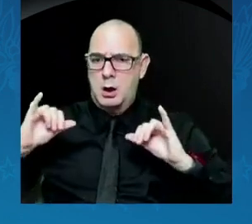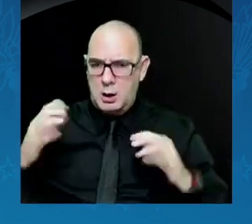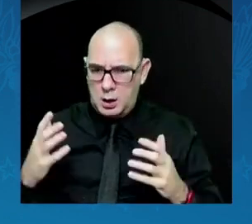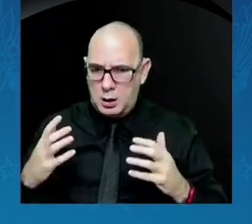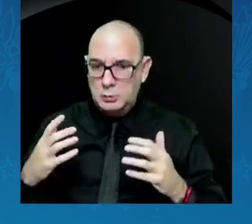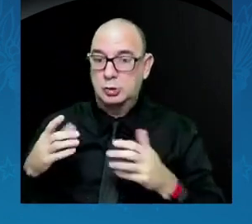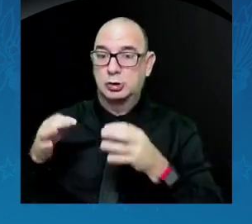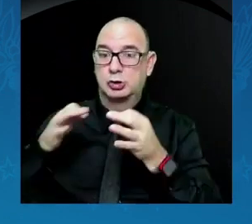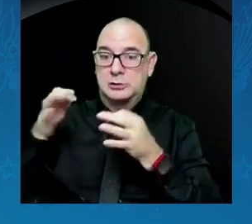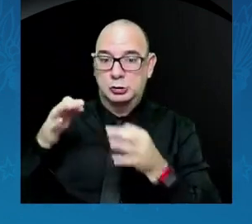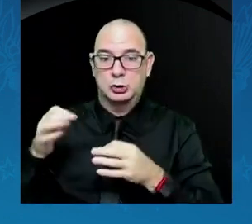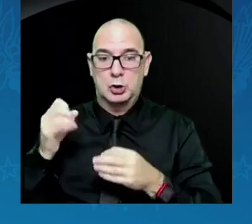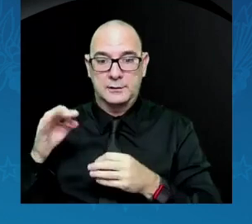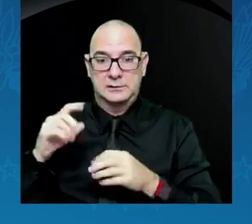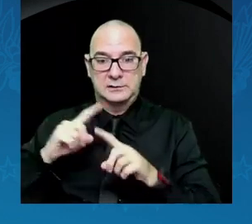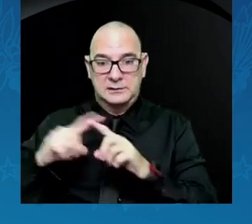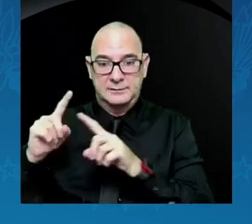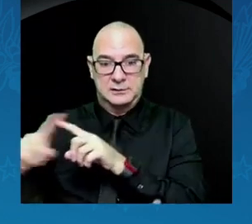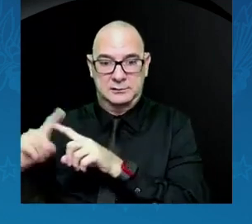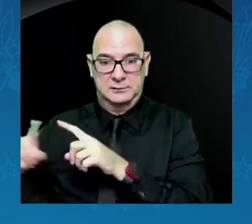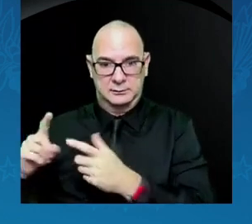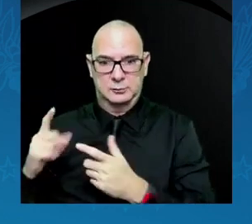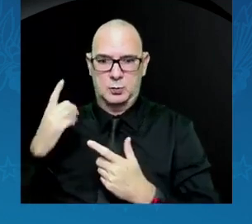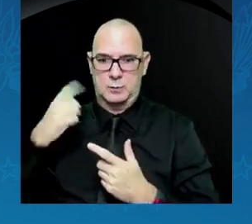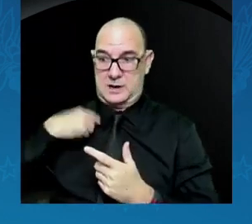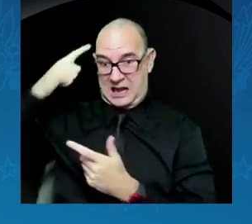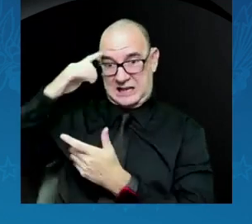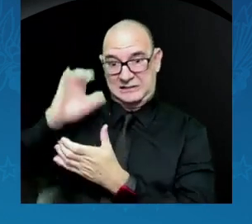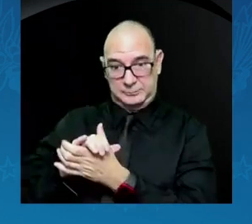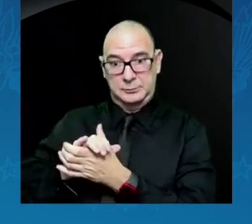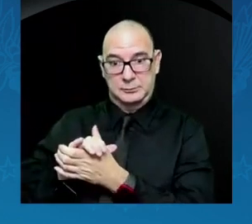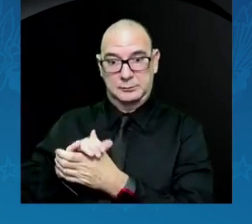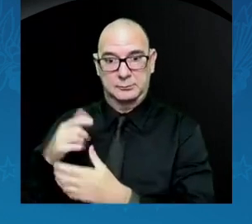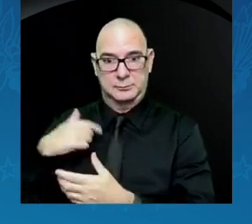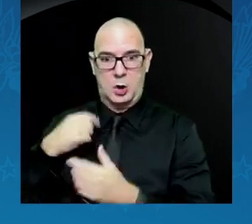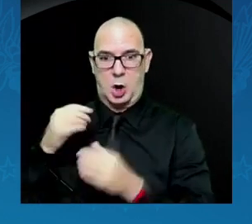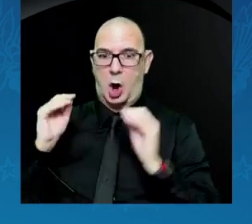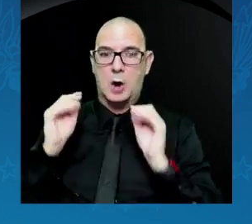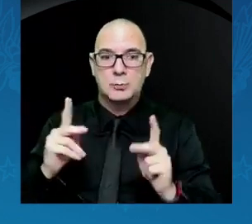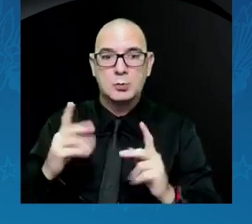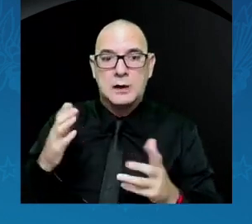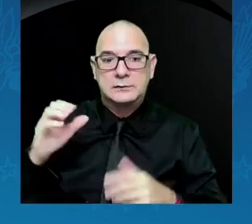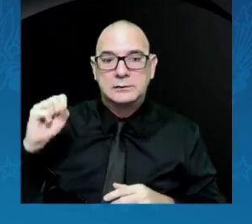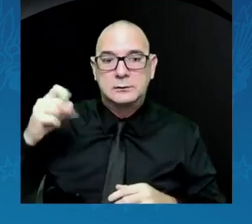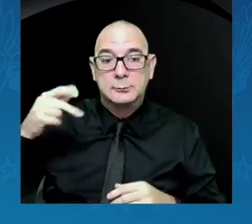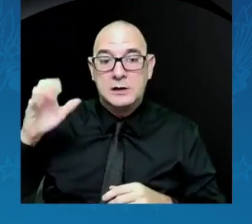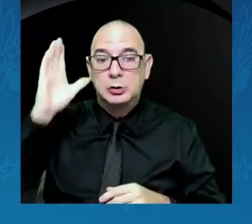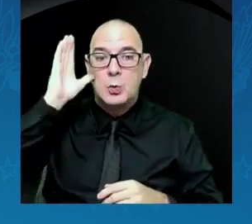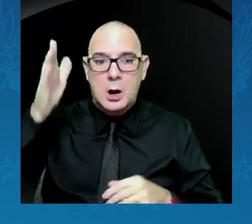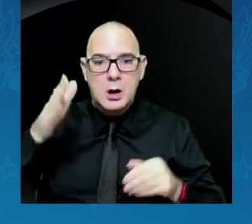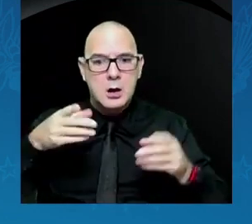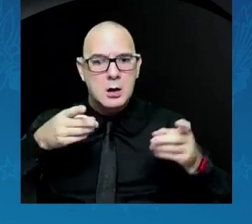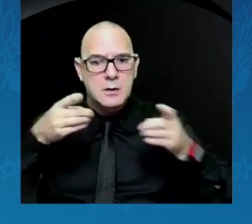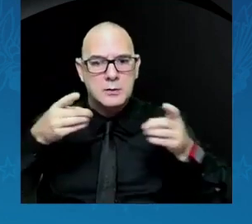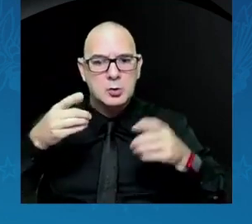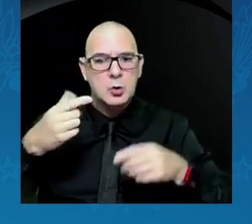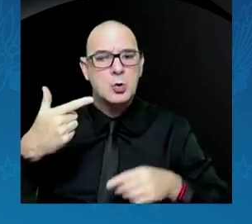I believe that the opportunity of space will define the 21st century.